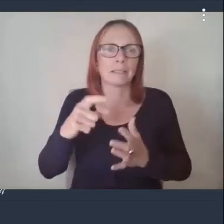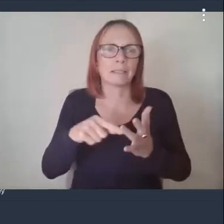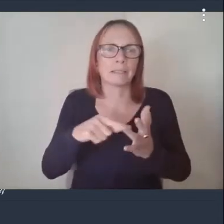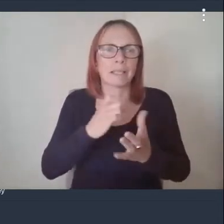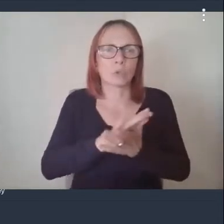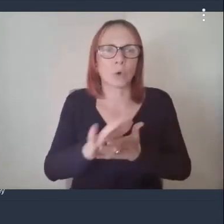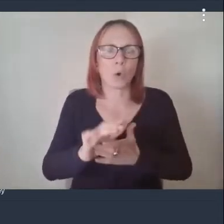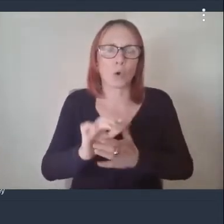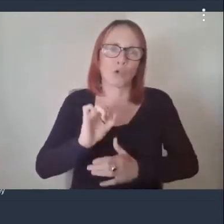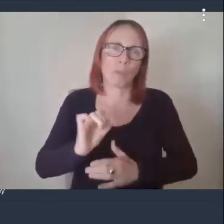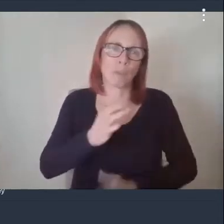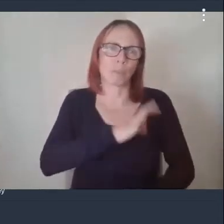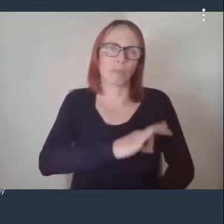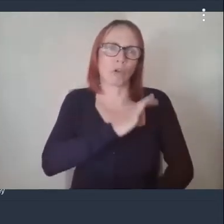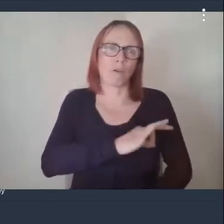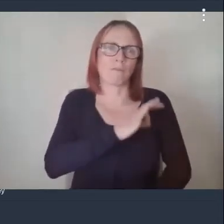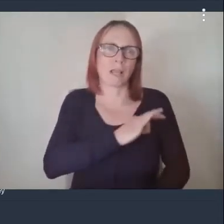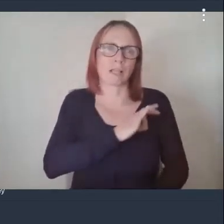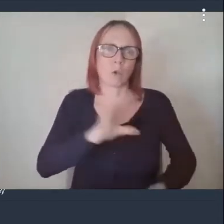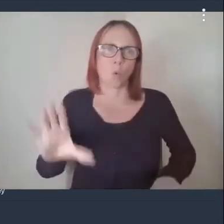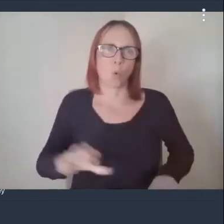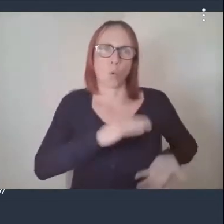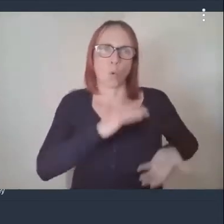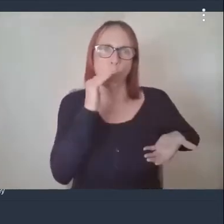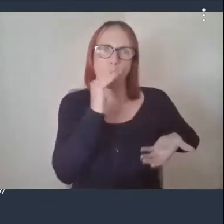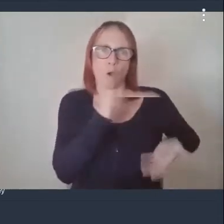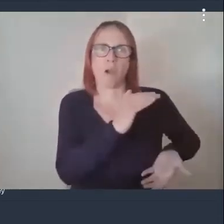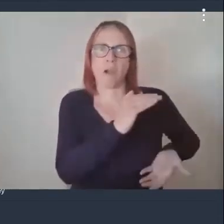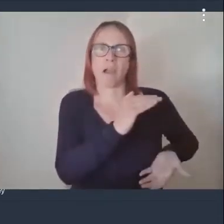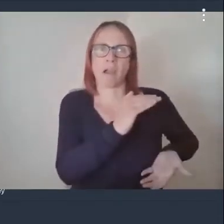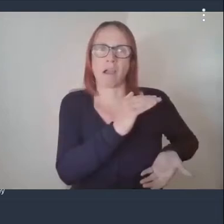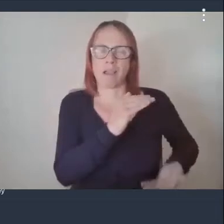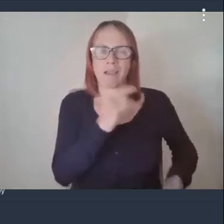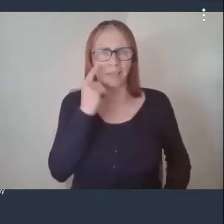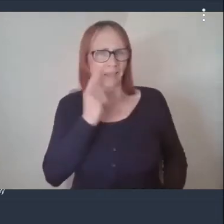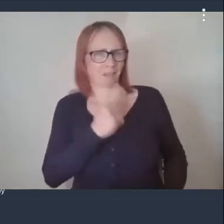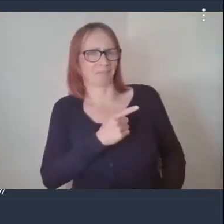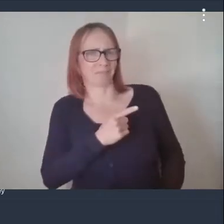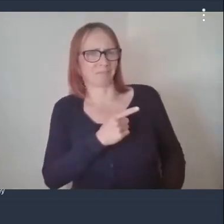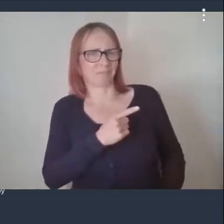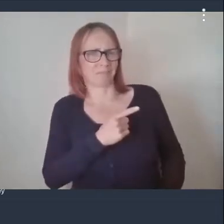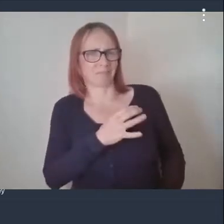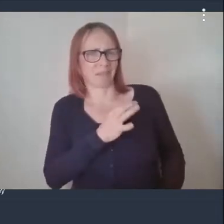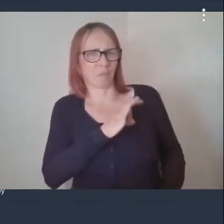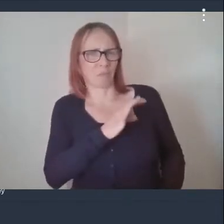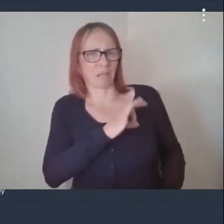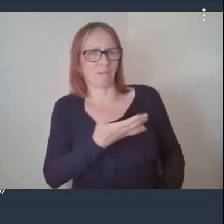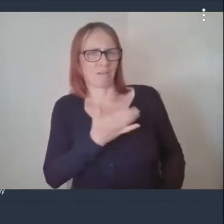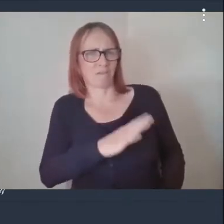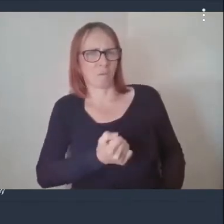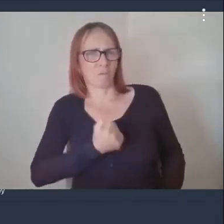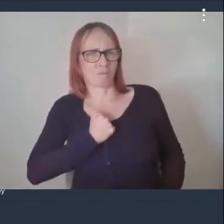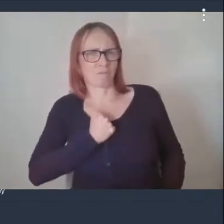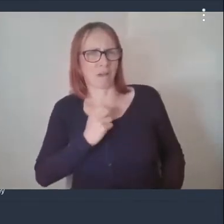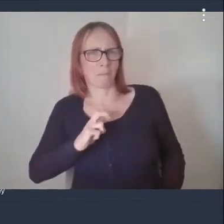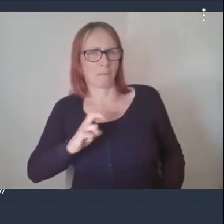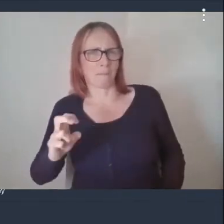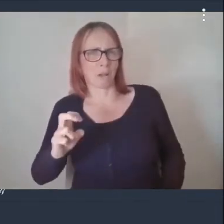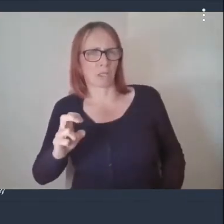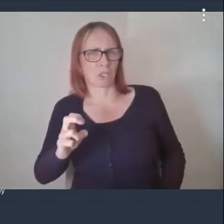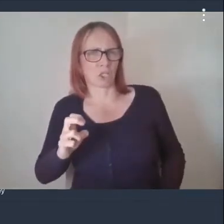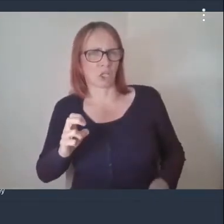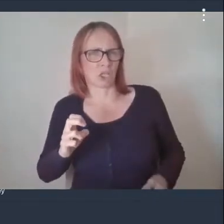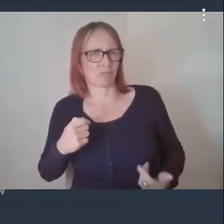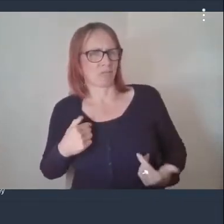are you think well somebody's benefiting from that bus travel and it's certainly not the user